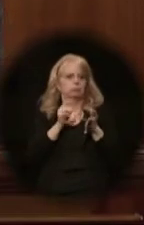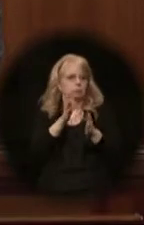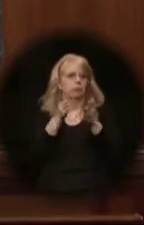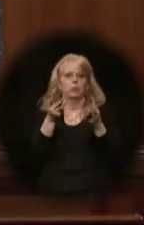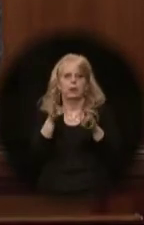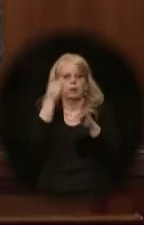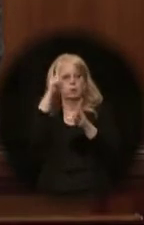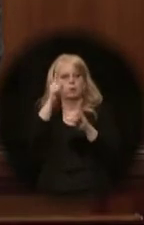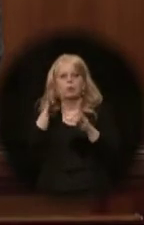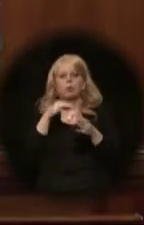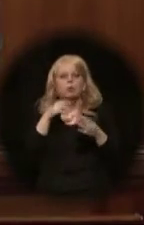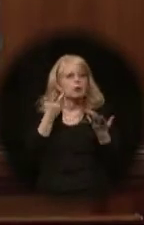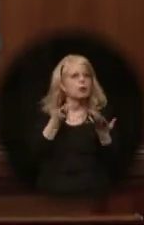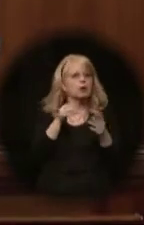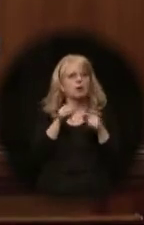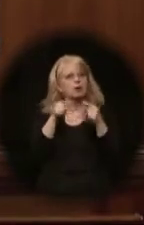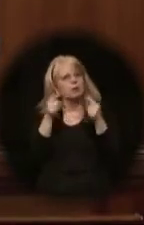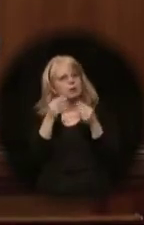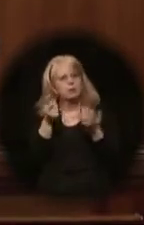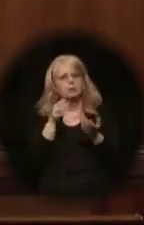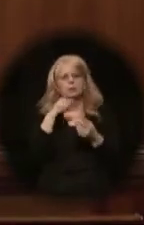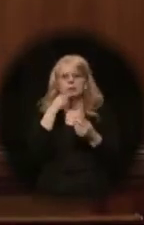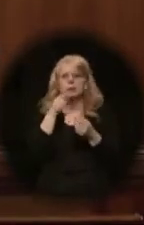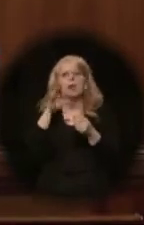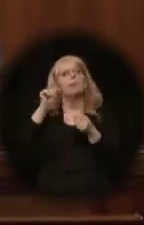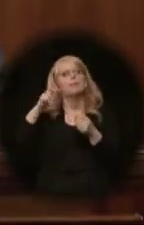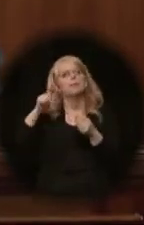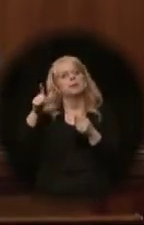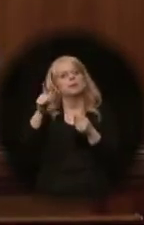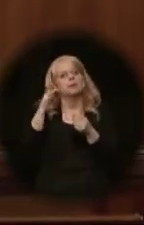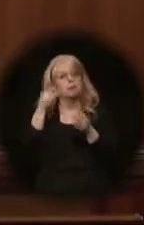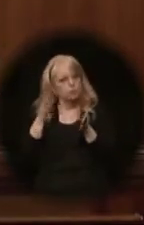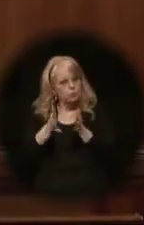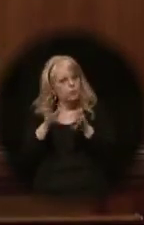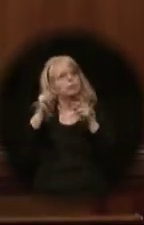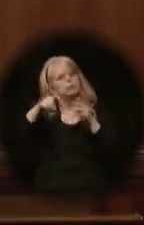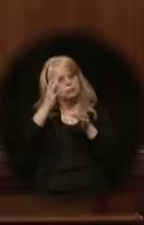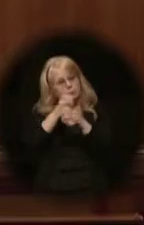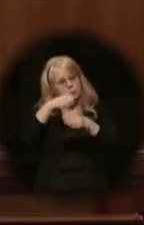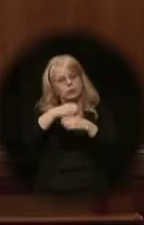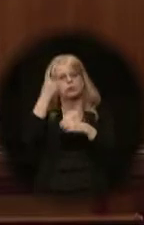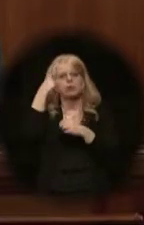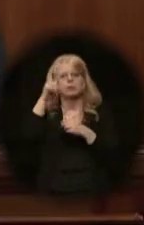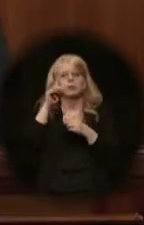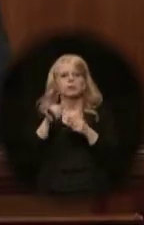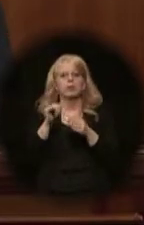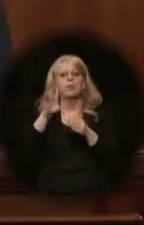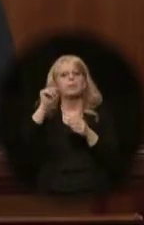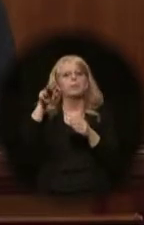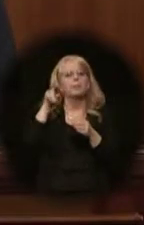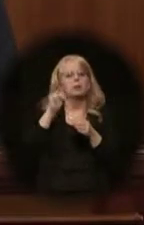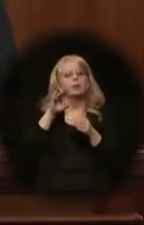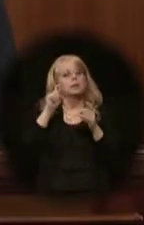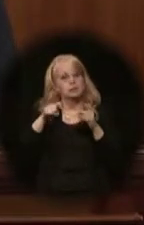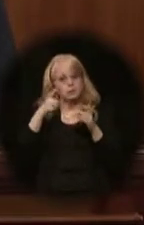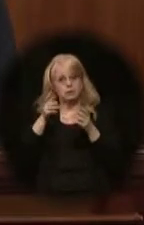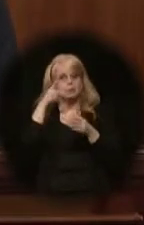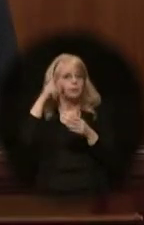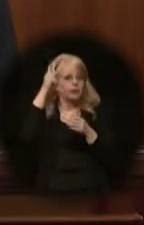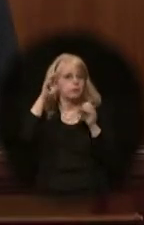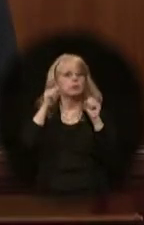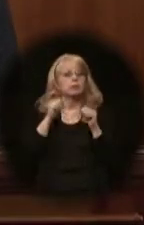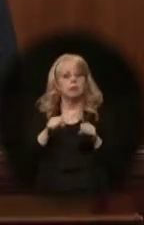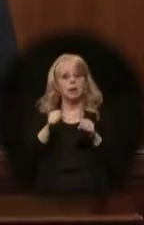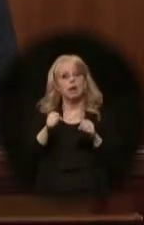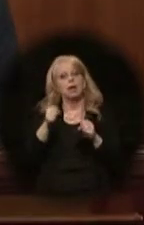denial. Let's create an appeal route to the Commissioner of Education. It's time we allow parents some recourse when a district